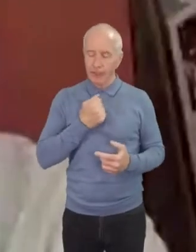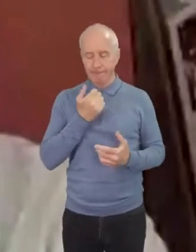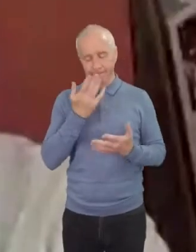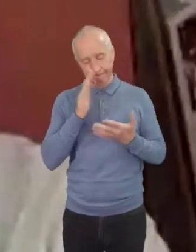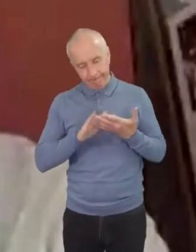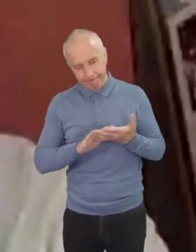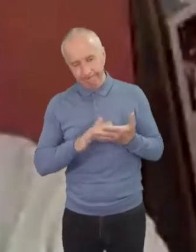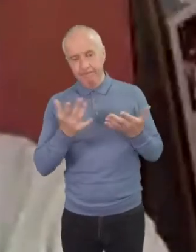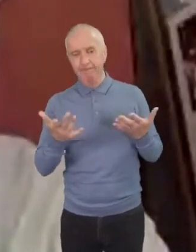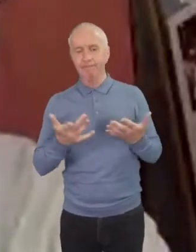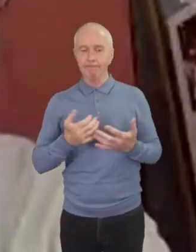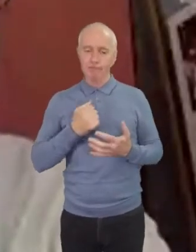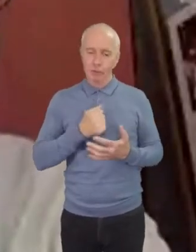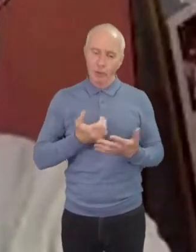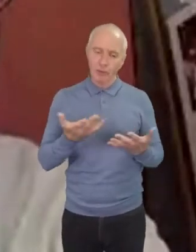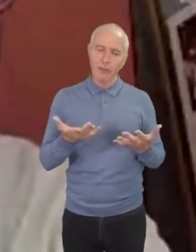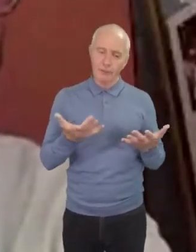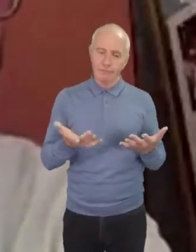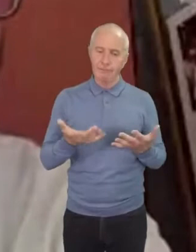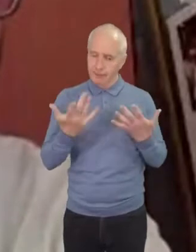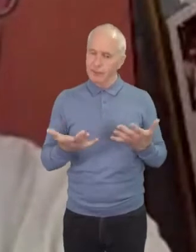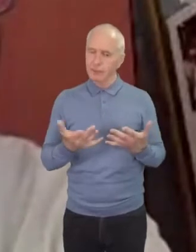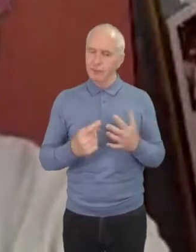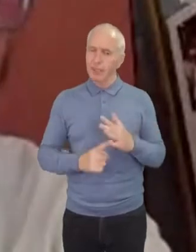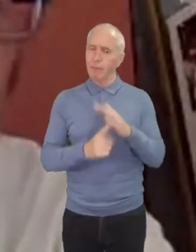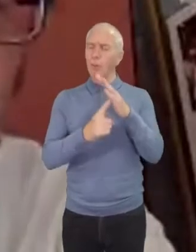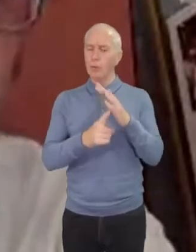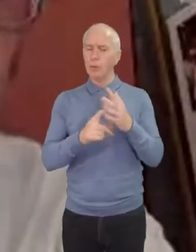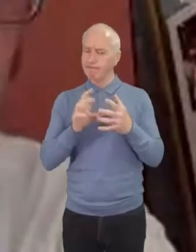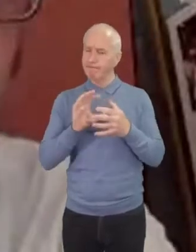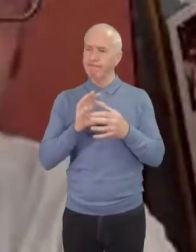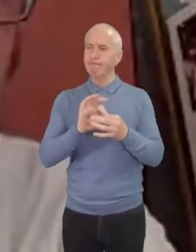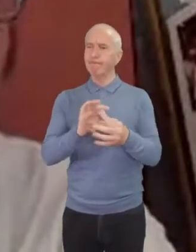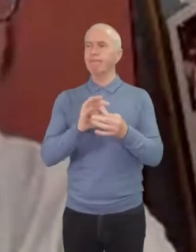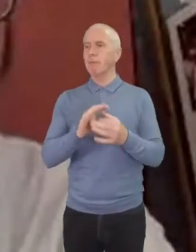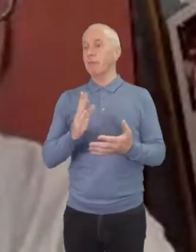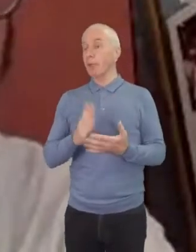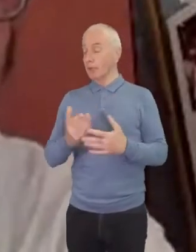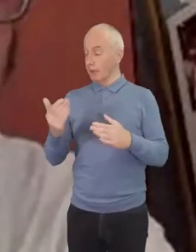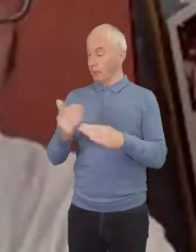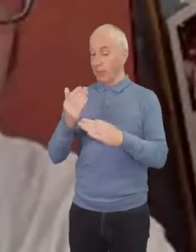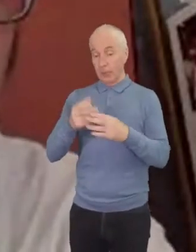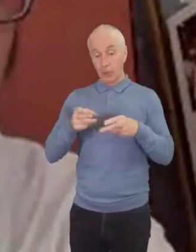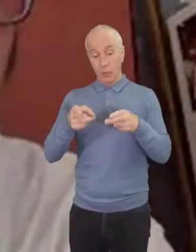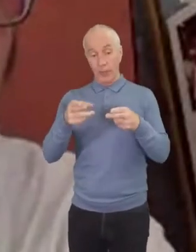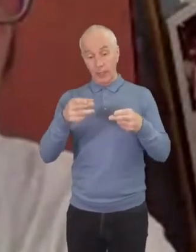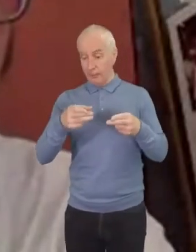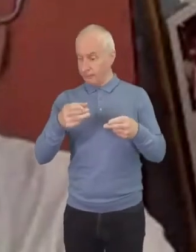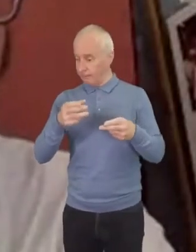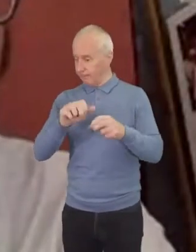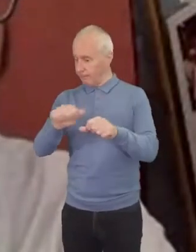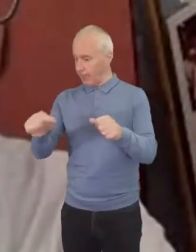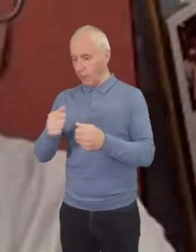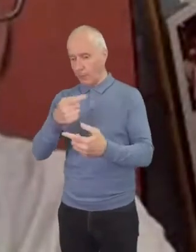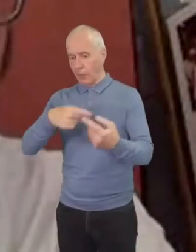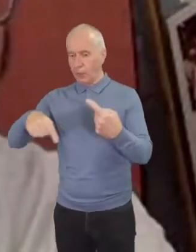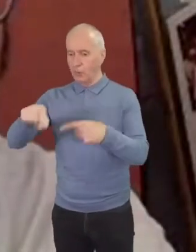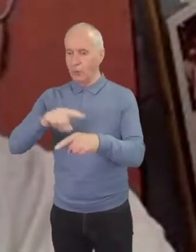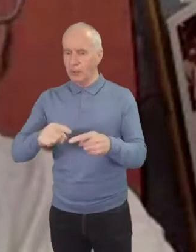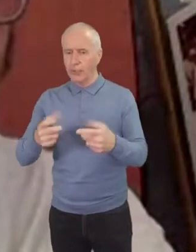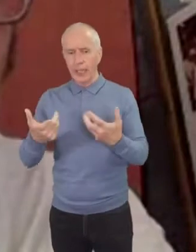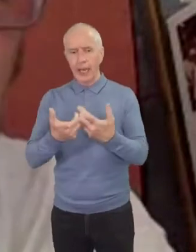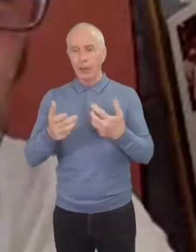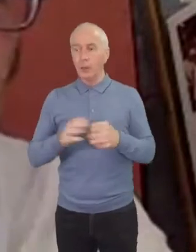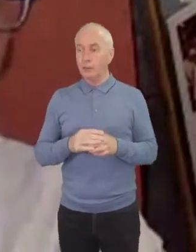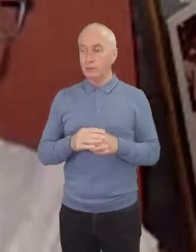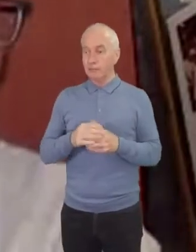kind of fallen short of who we hope to be and uh one really practical way that we've done that in our community is um in the early days